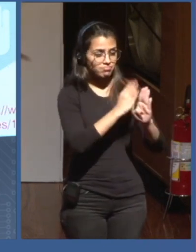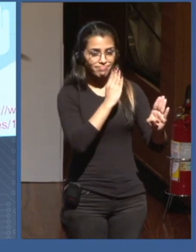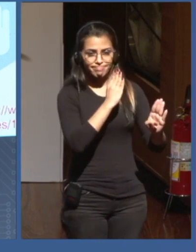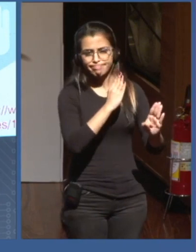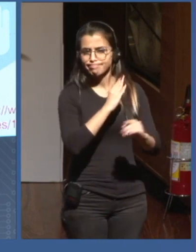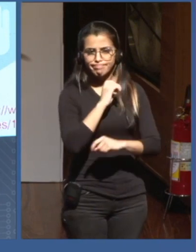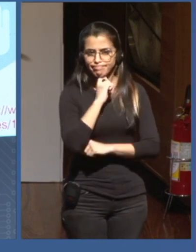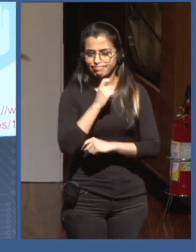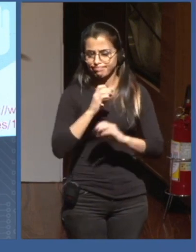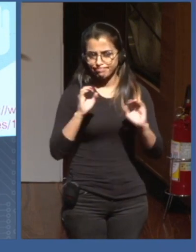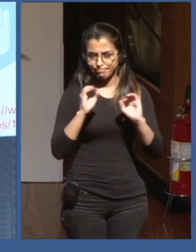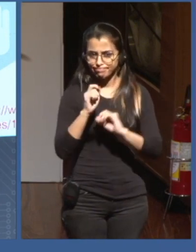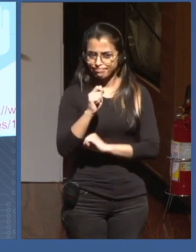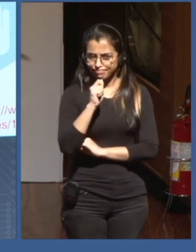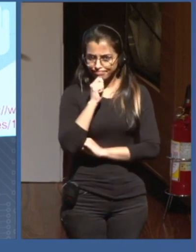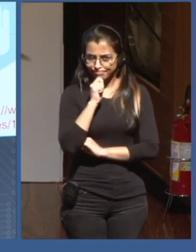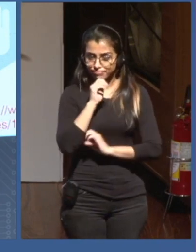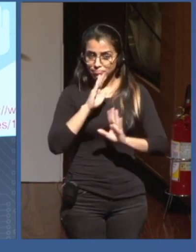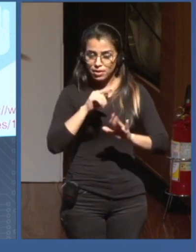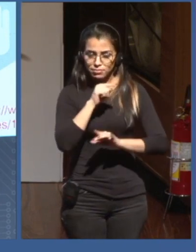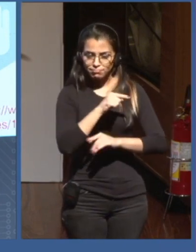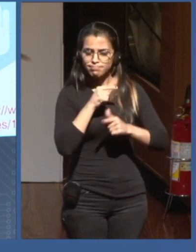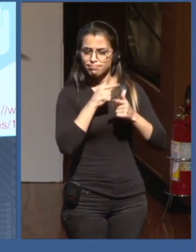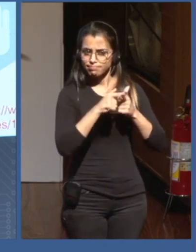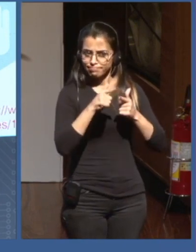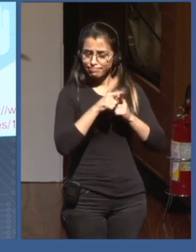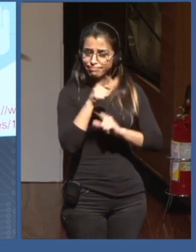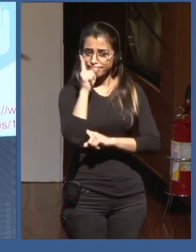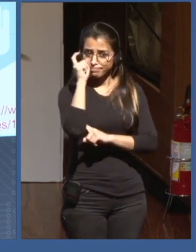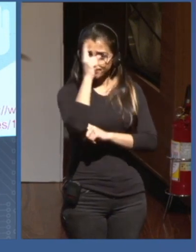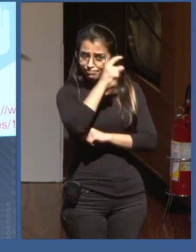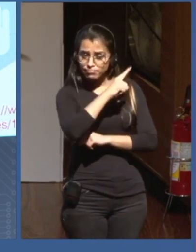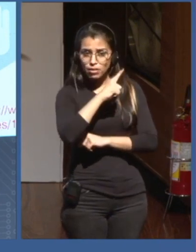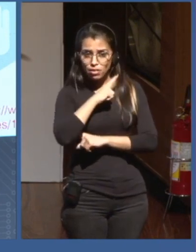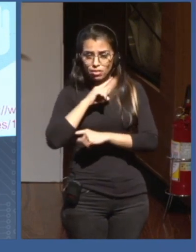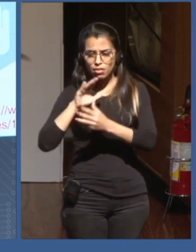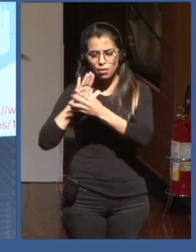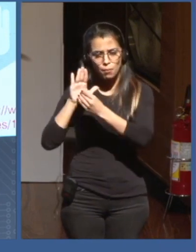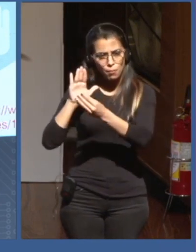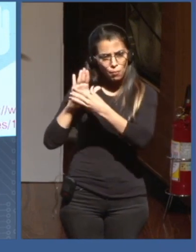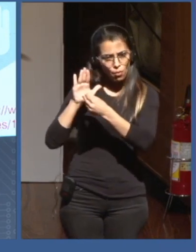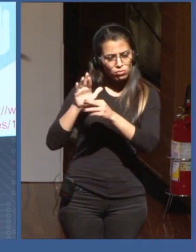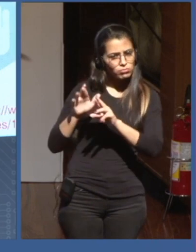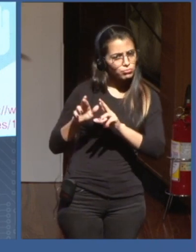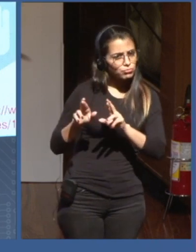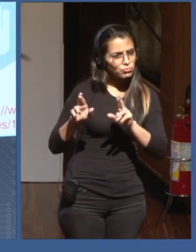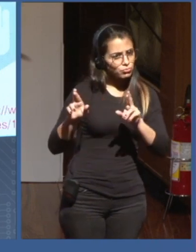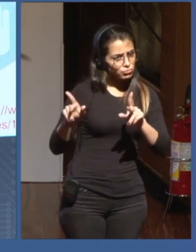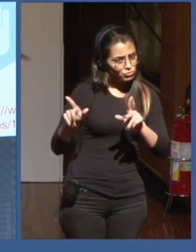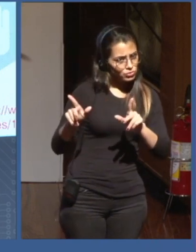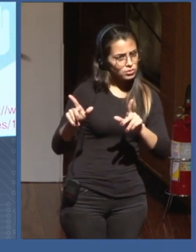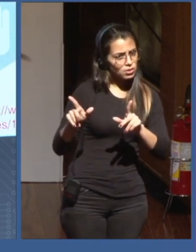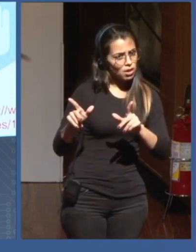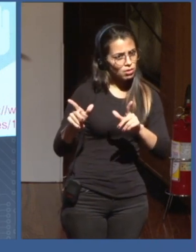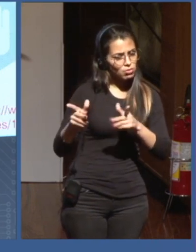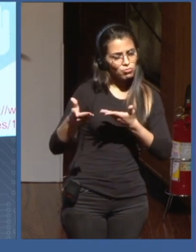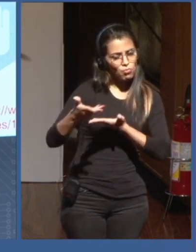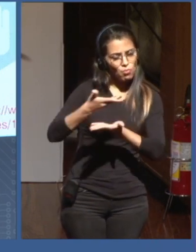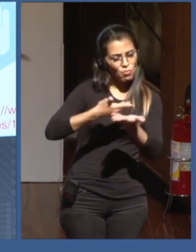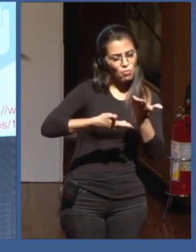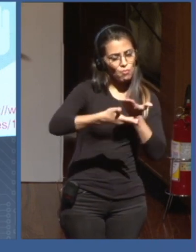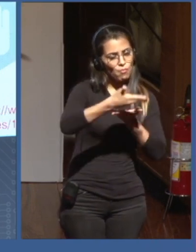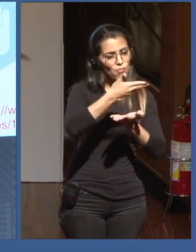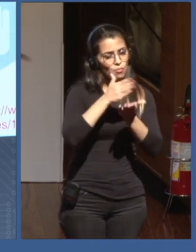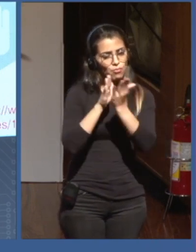hard problem. And so, there are different models of so-called private data sharing. So, how can we tap into the data of Telefonica, of